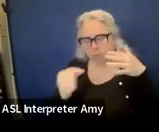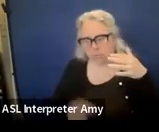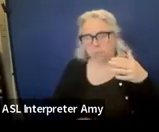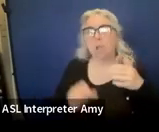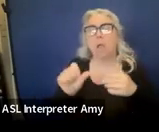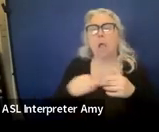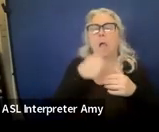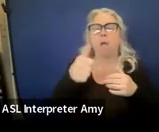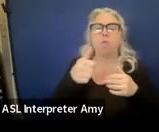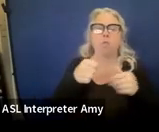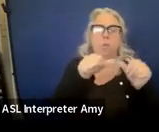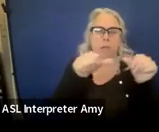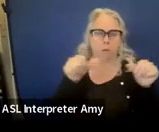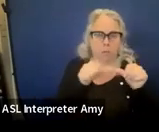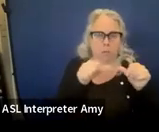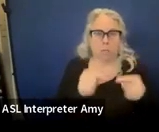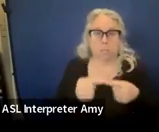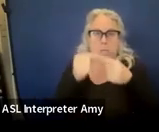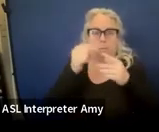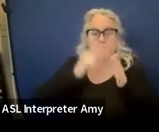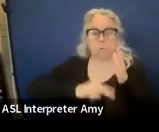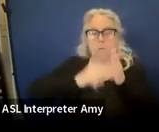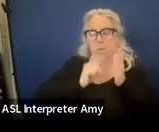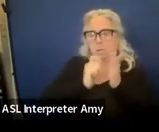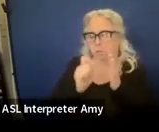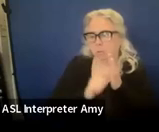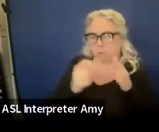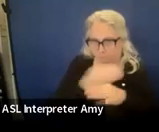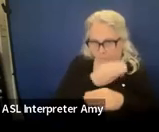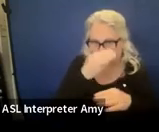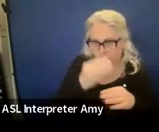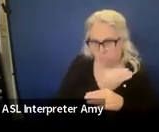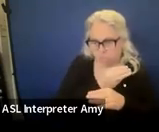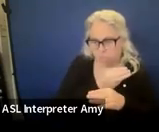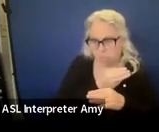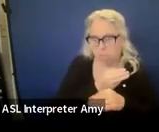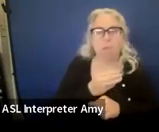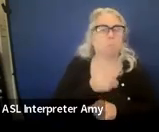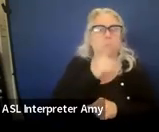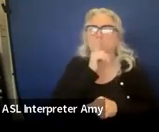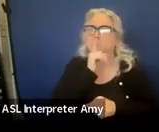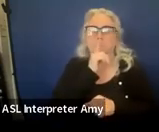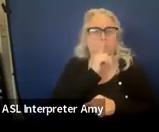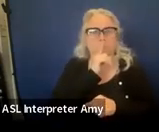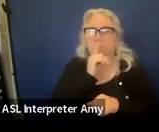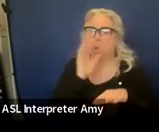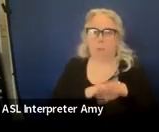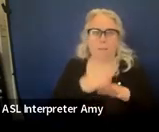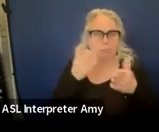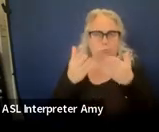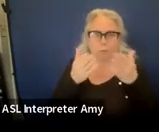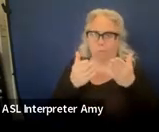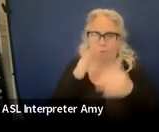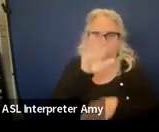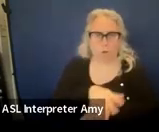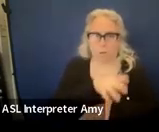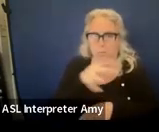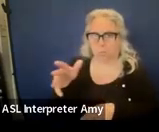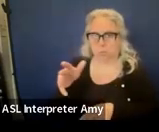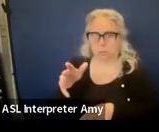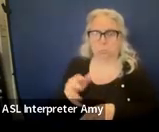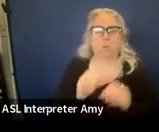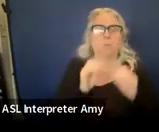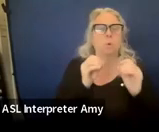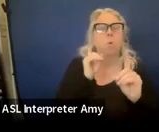areas, besides the reading writing math. Should not be on the service grid there would be no